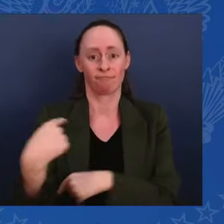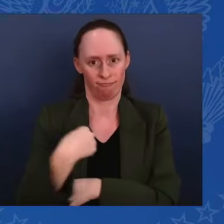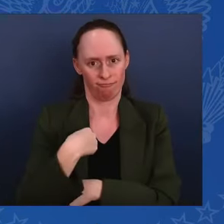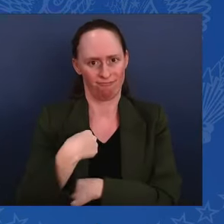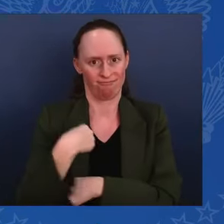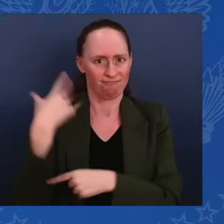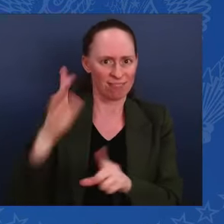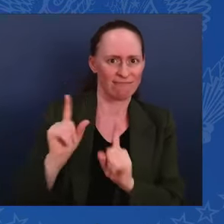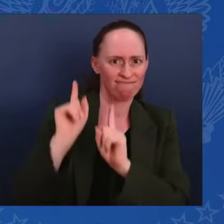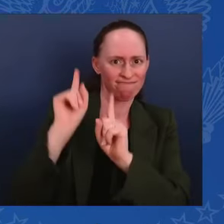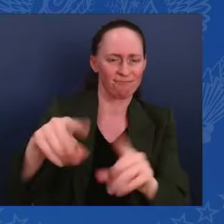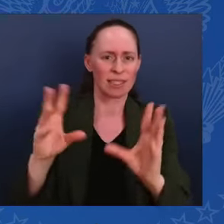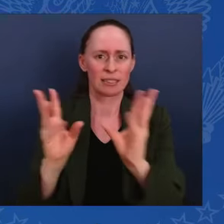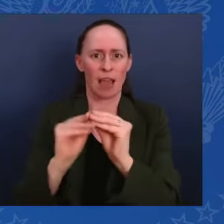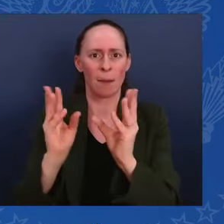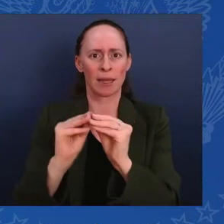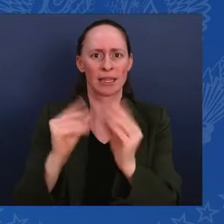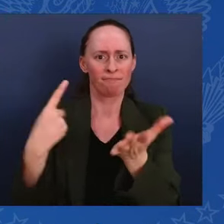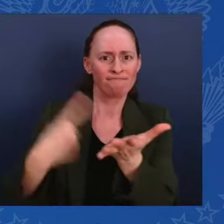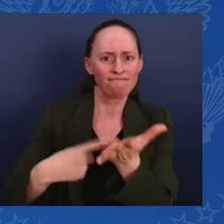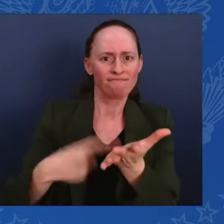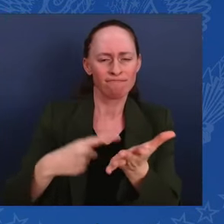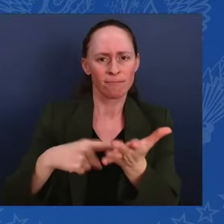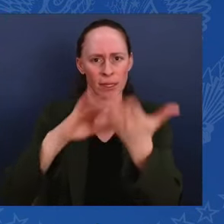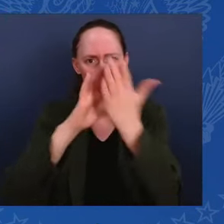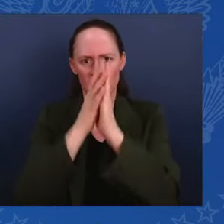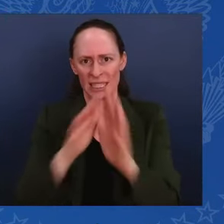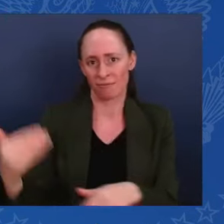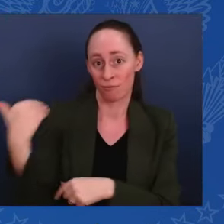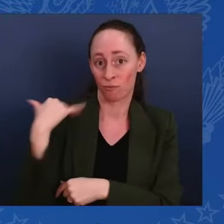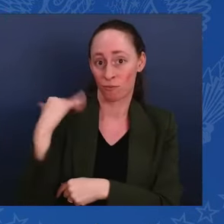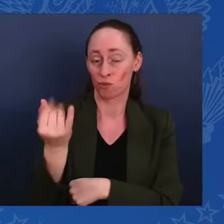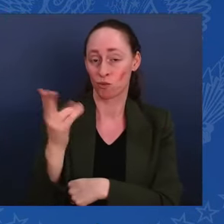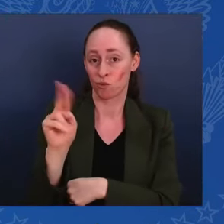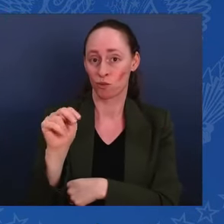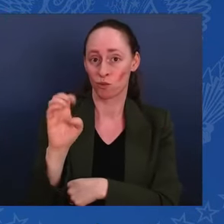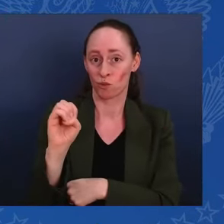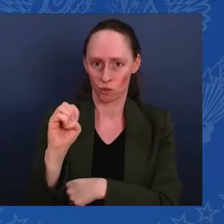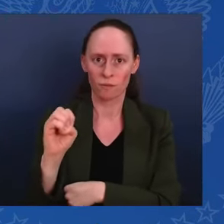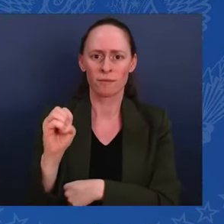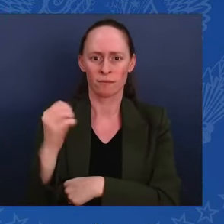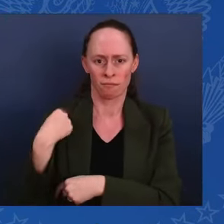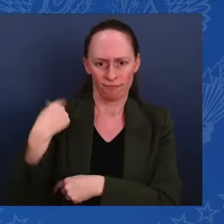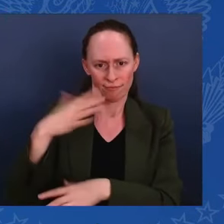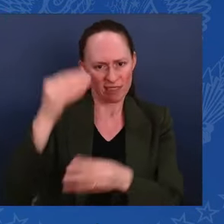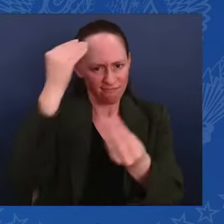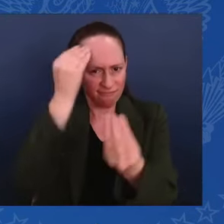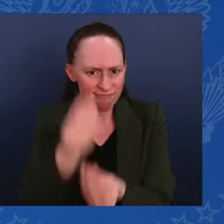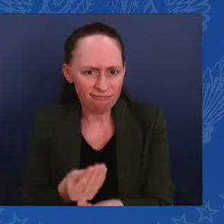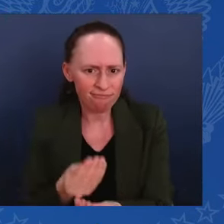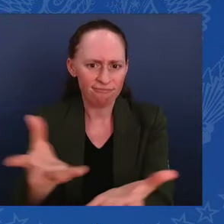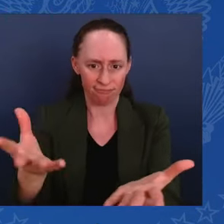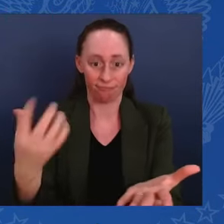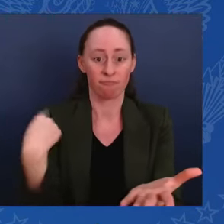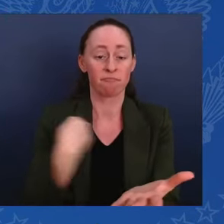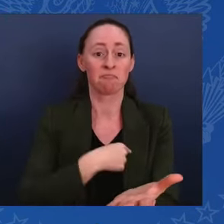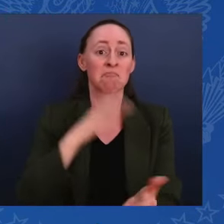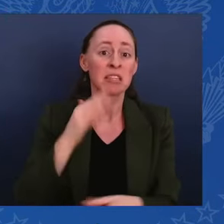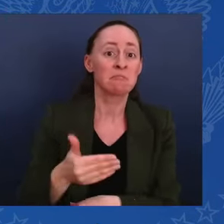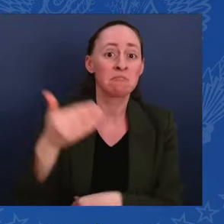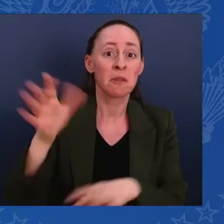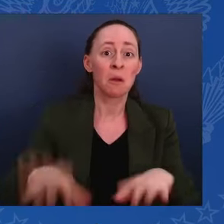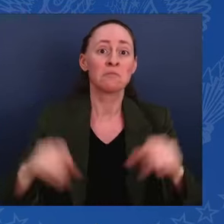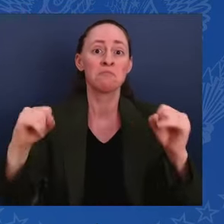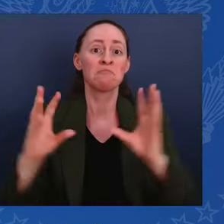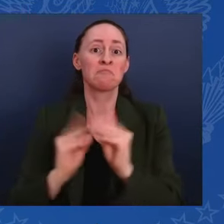committed to Canada hosting a foreign ministers' meeting on the human dimension. Well, pleased to announce that we will host this